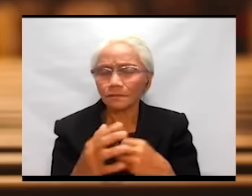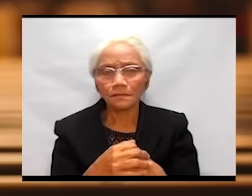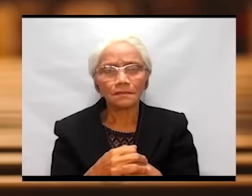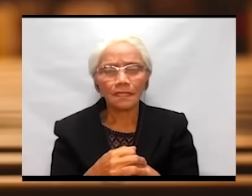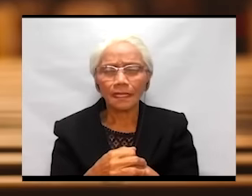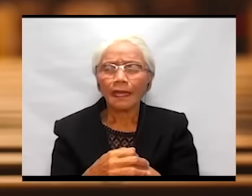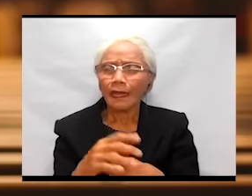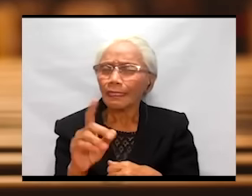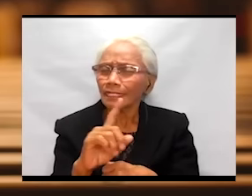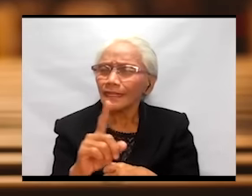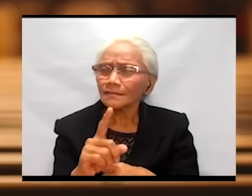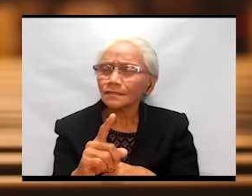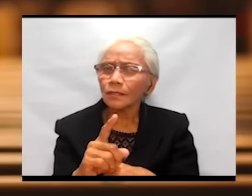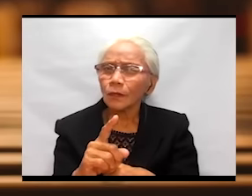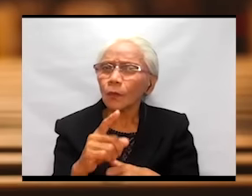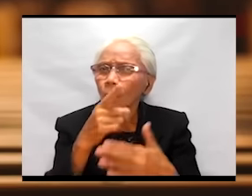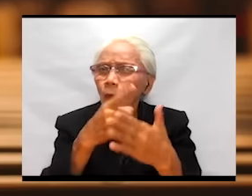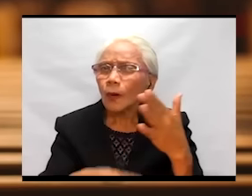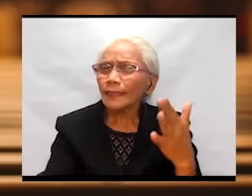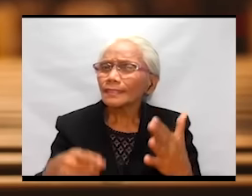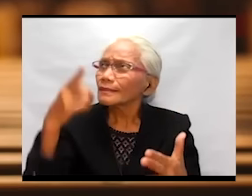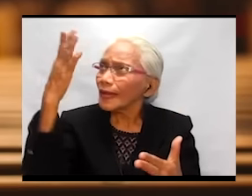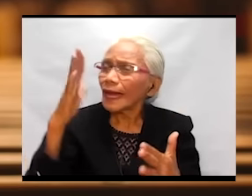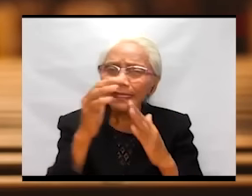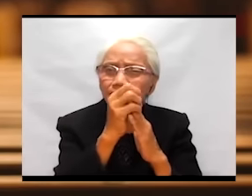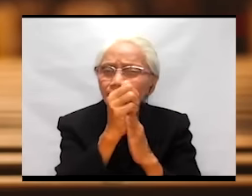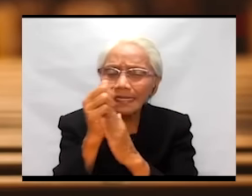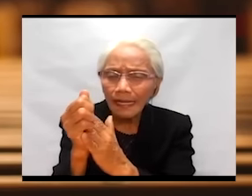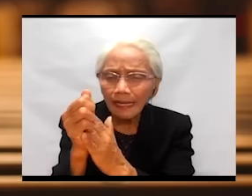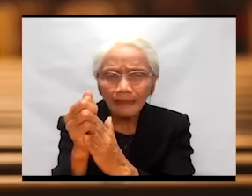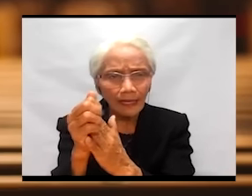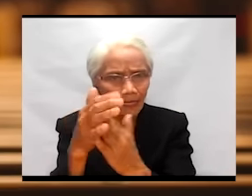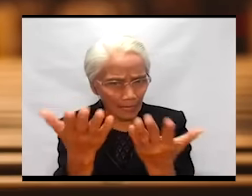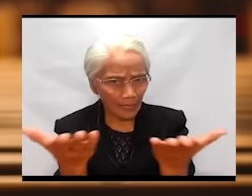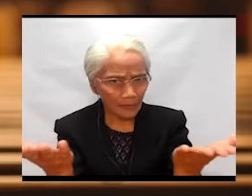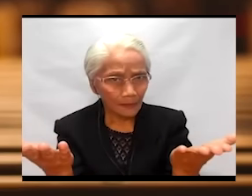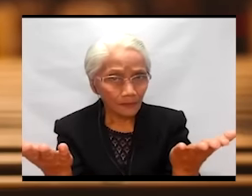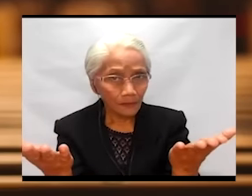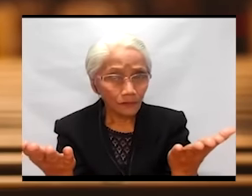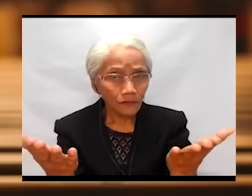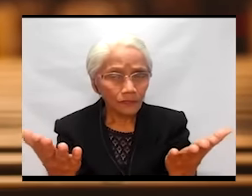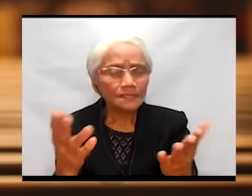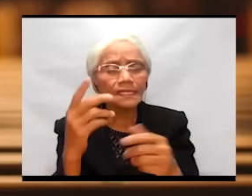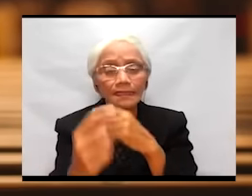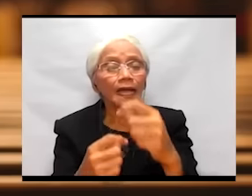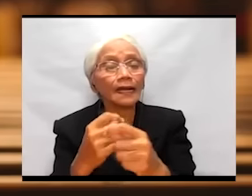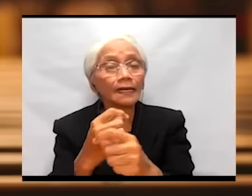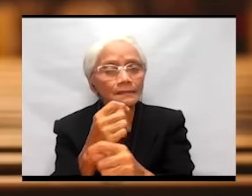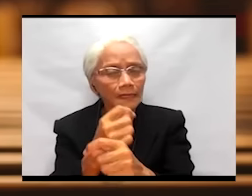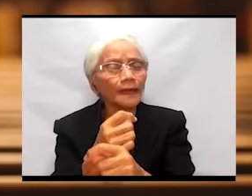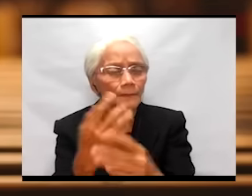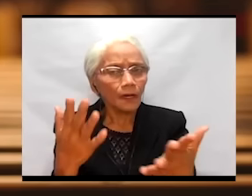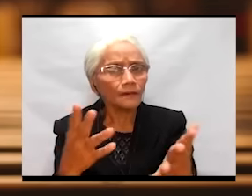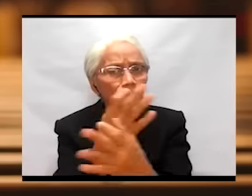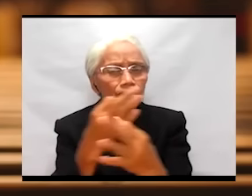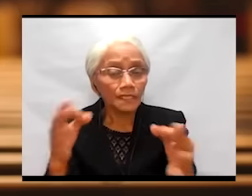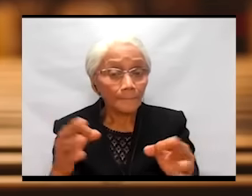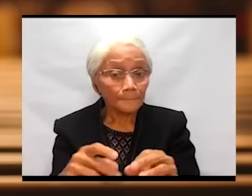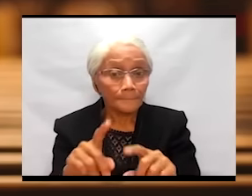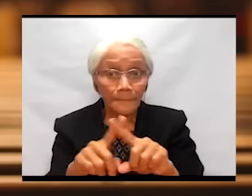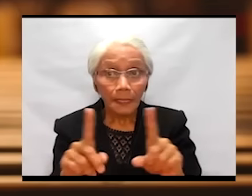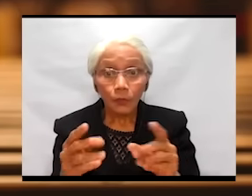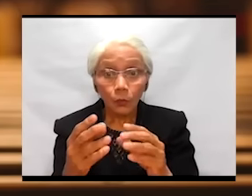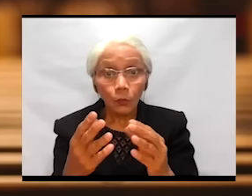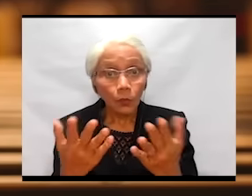us to. That type of freedom. And if we look at the reverse, then slavery is